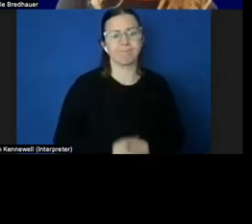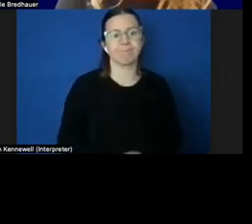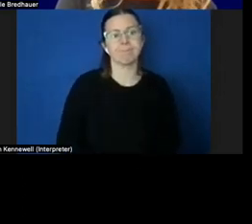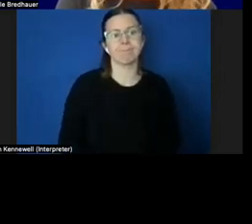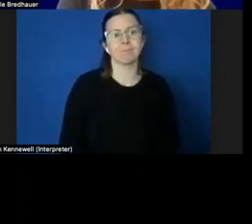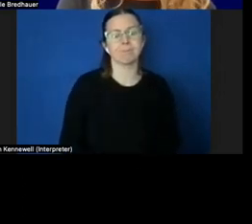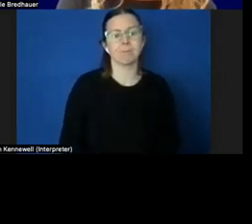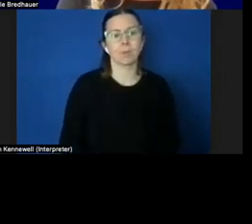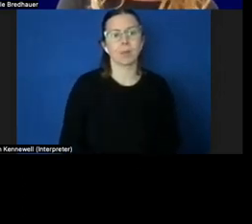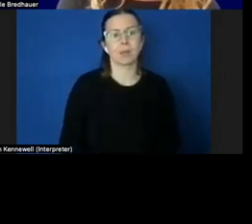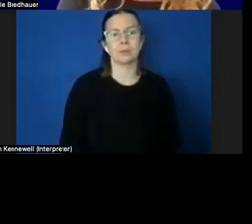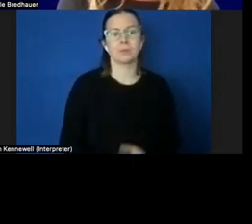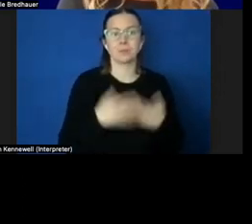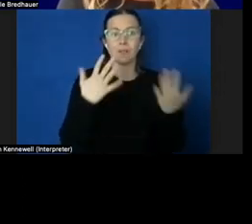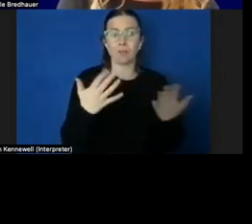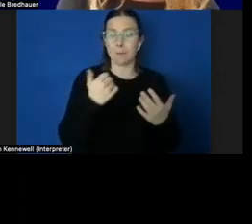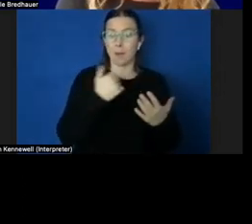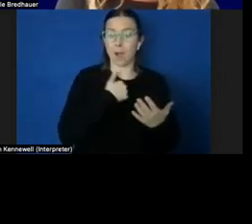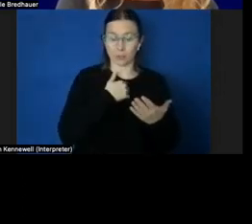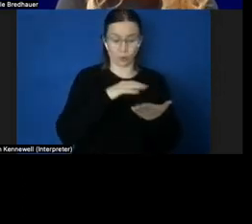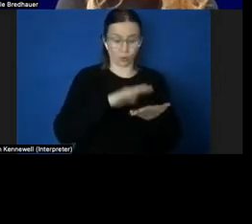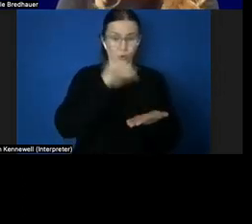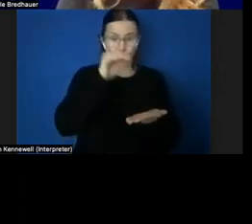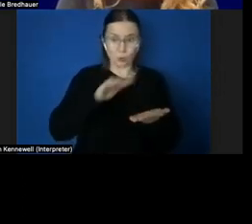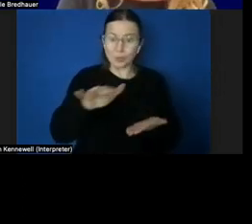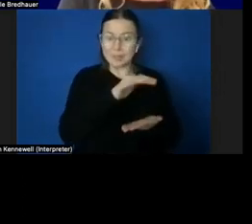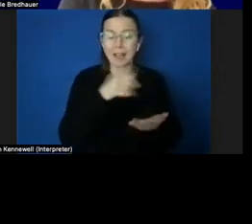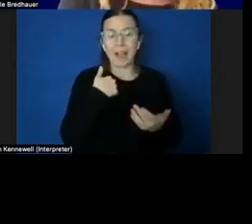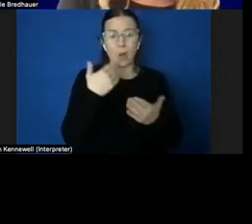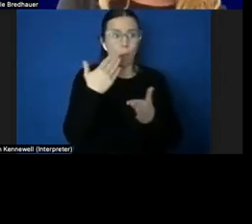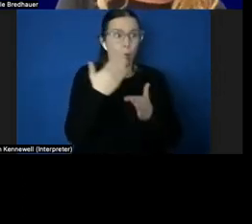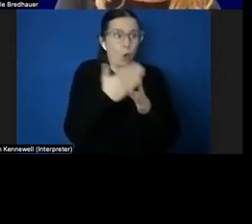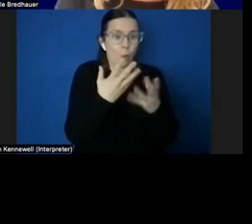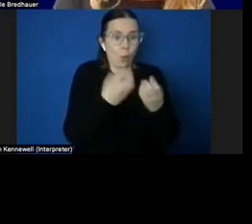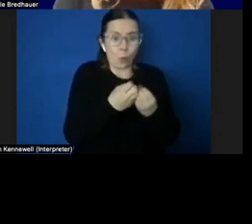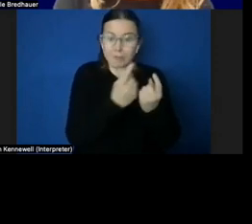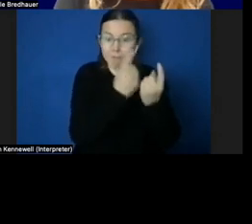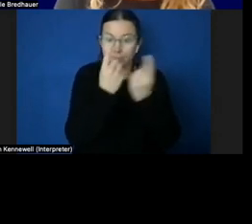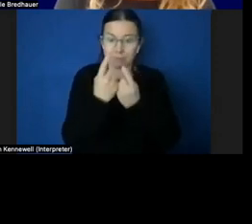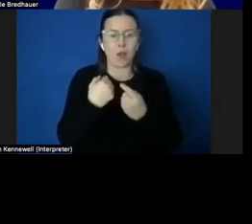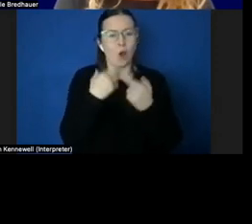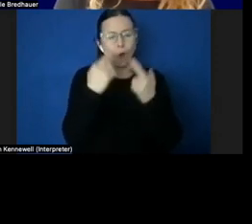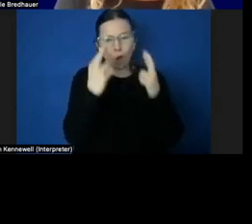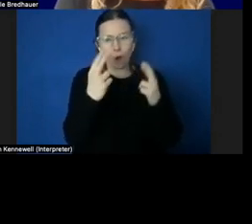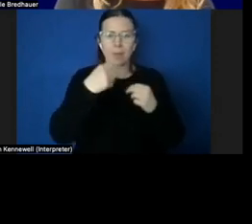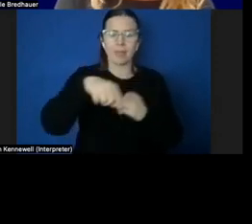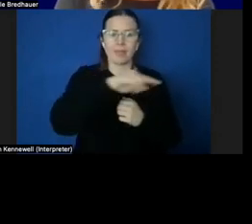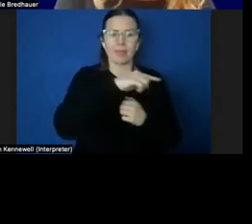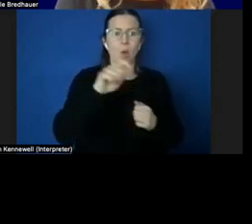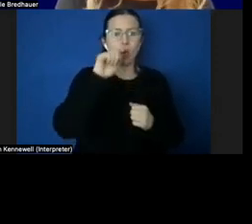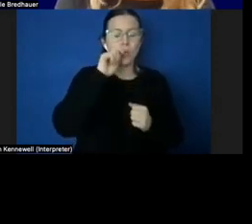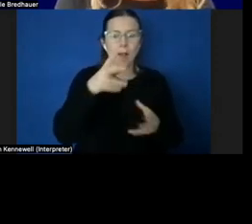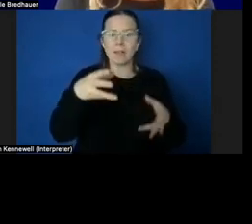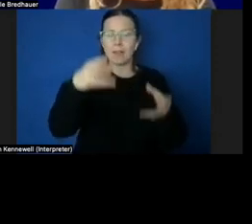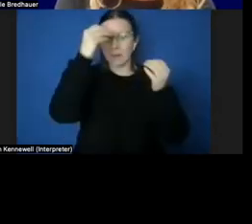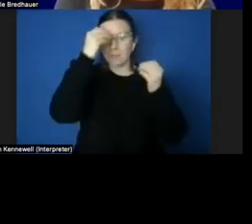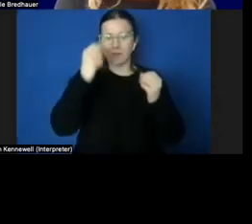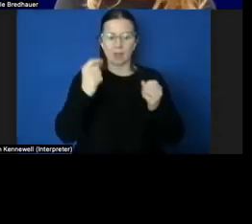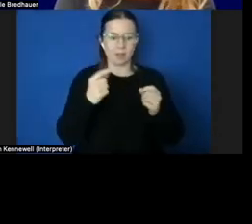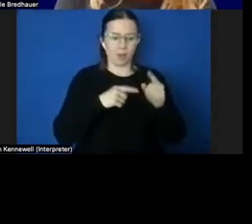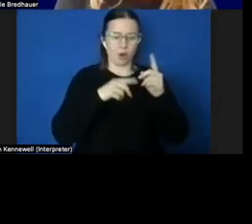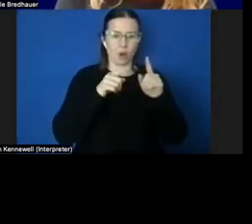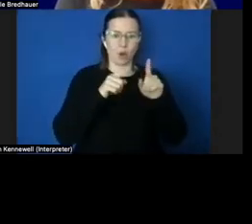The hopes for all my students that I work with are that they develop a sense of agency,